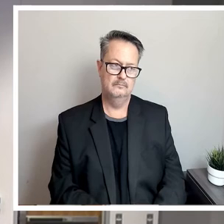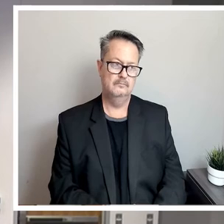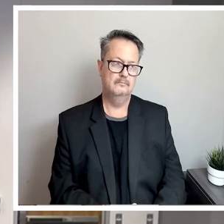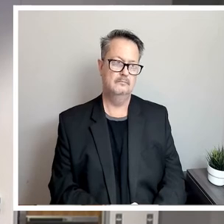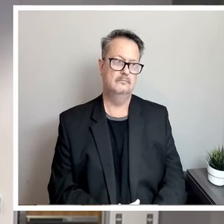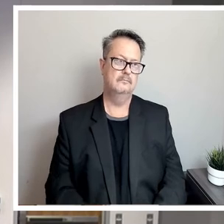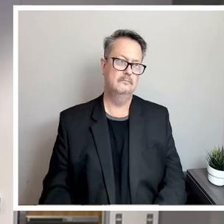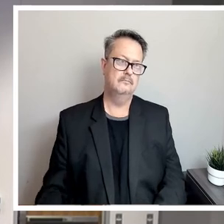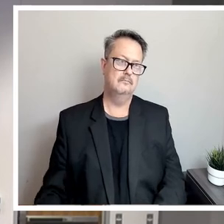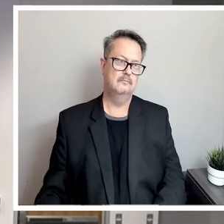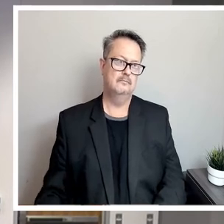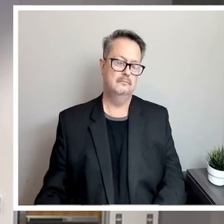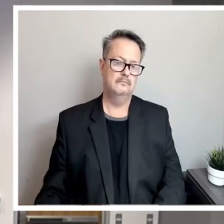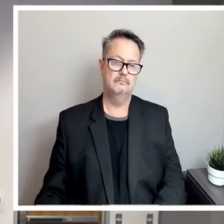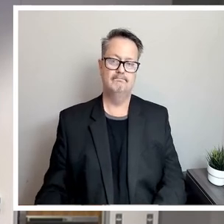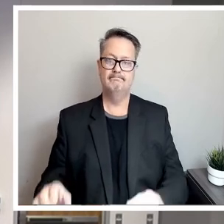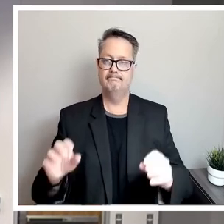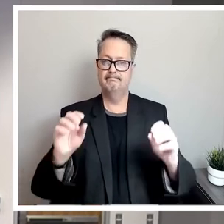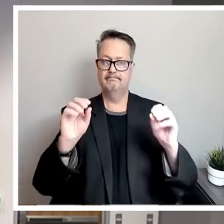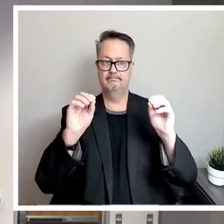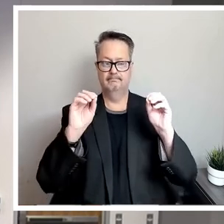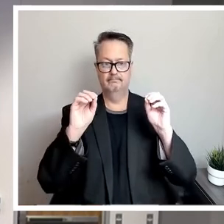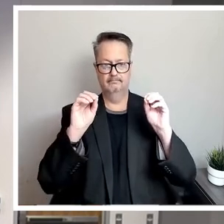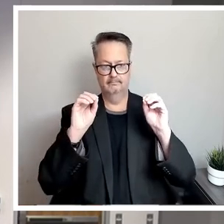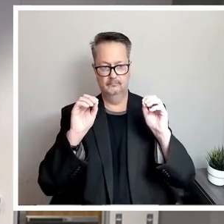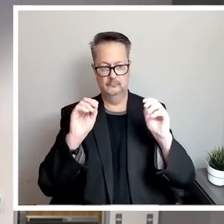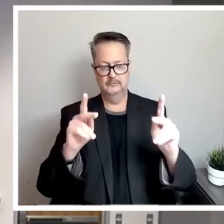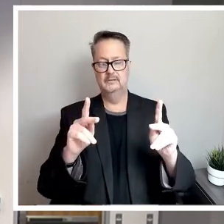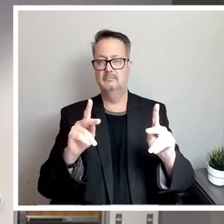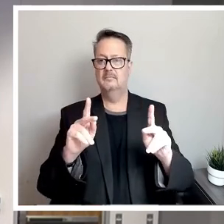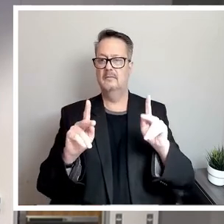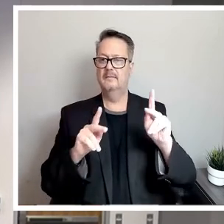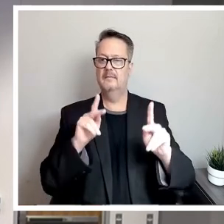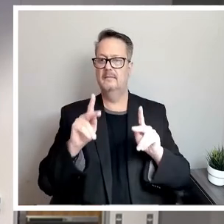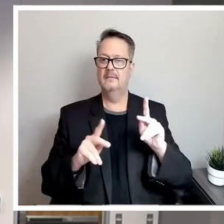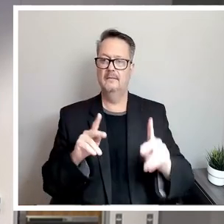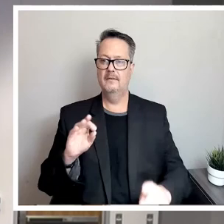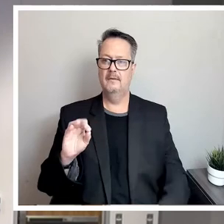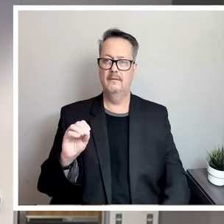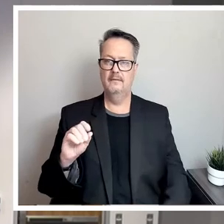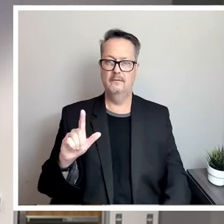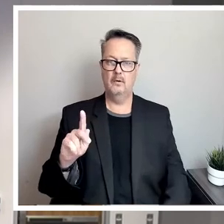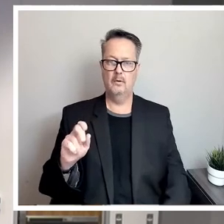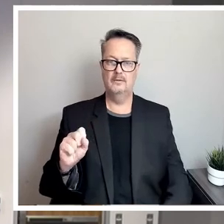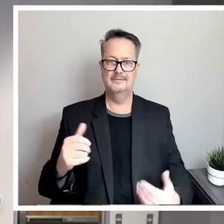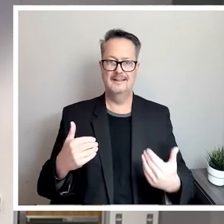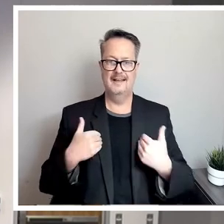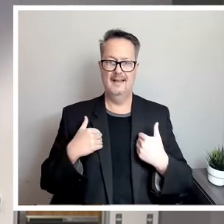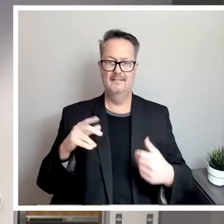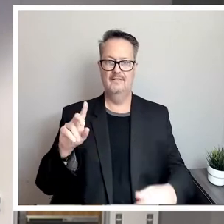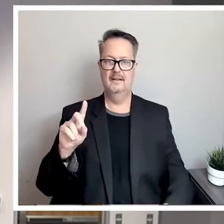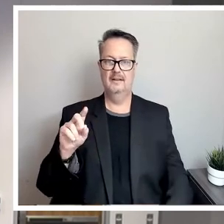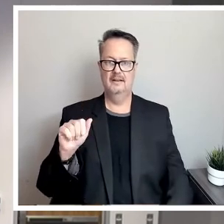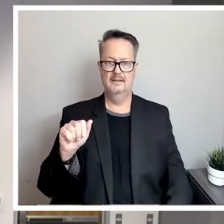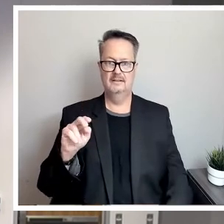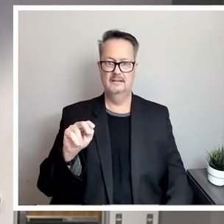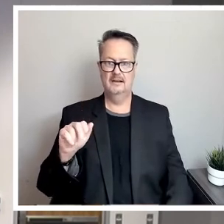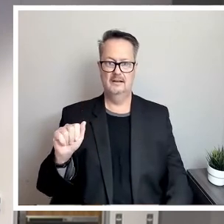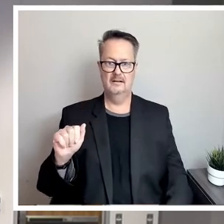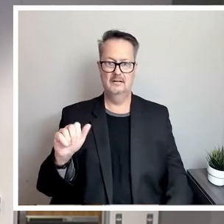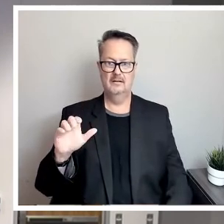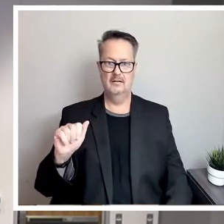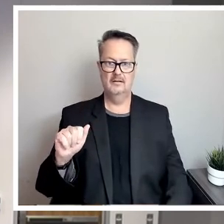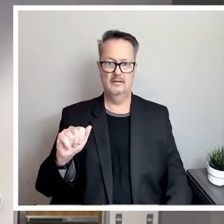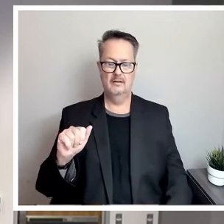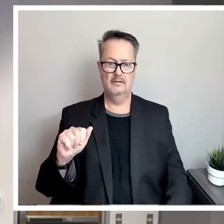Okay. Folks, we have Dana Causey to speak. Dana,